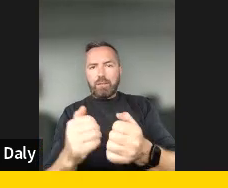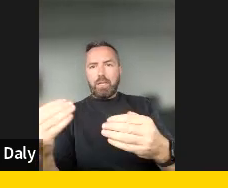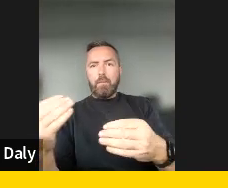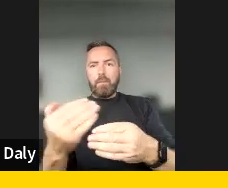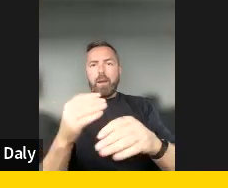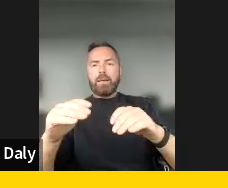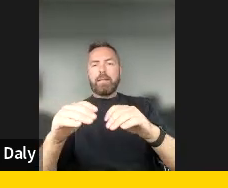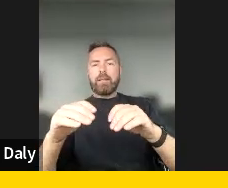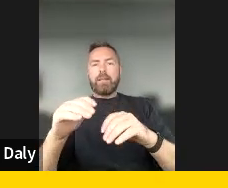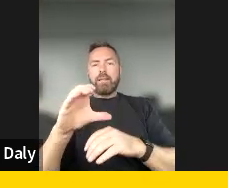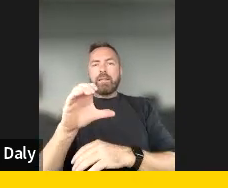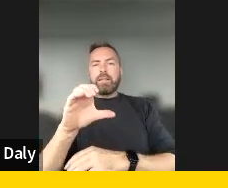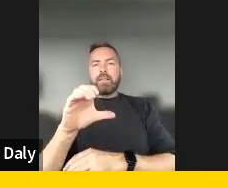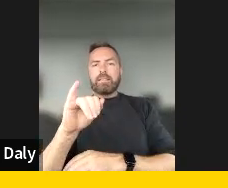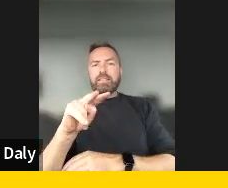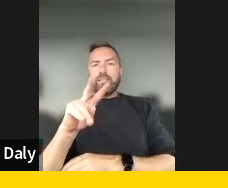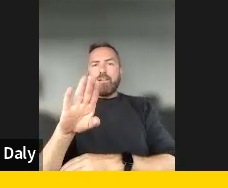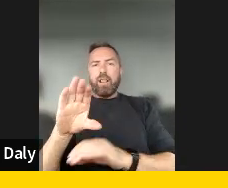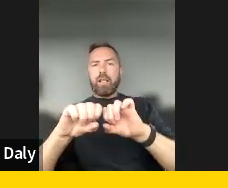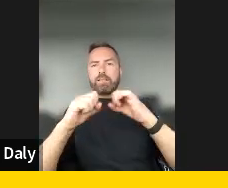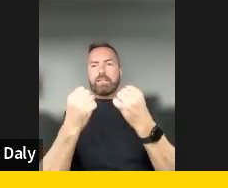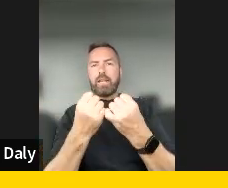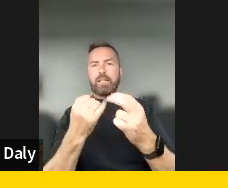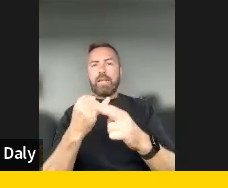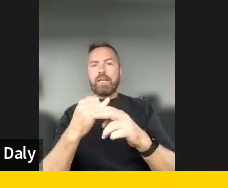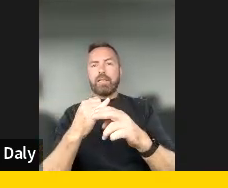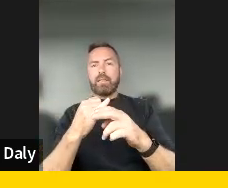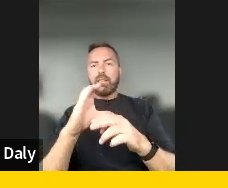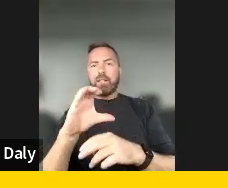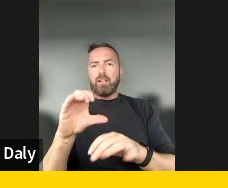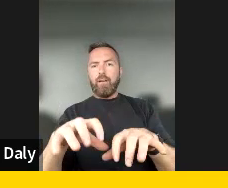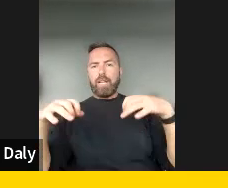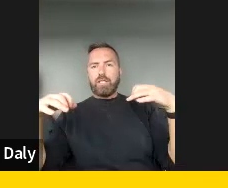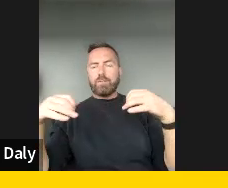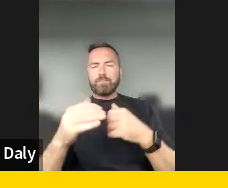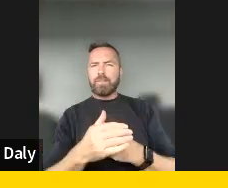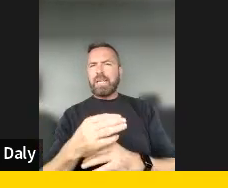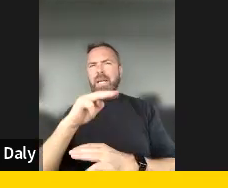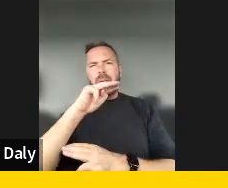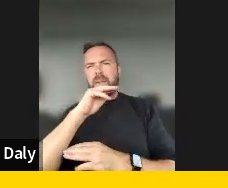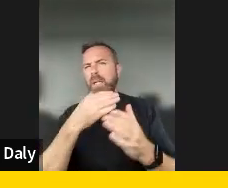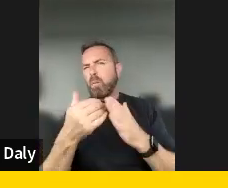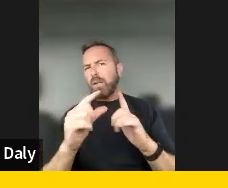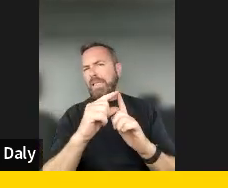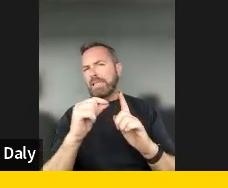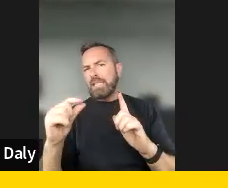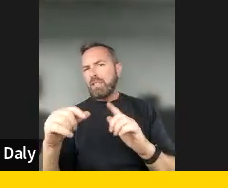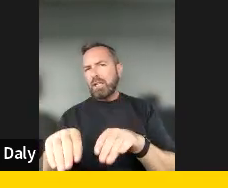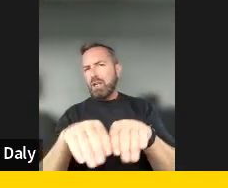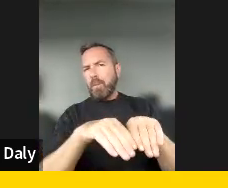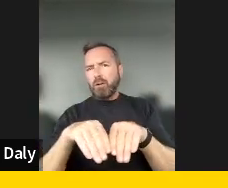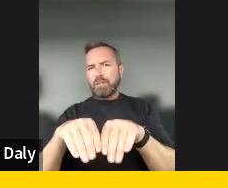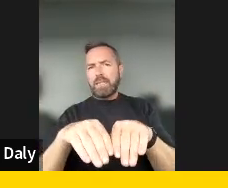organizations in the convention so first of all what is digital democracy it's really the use of information and communication